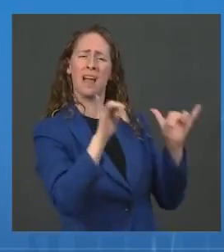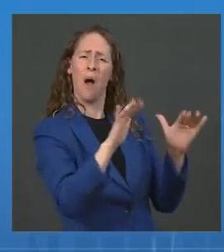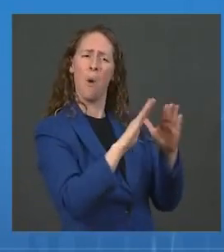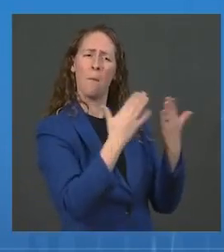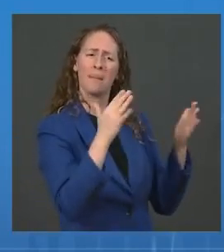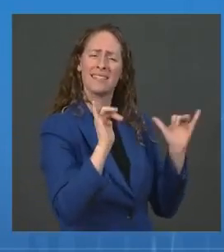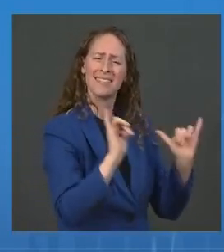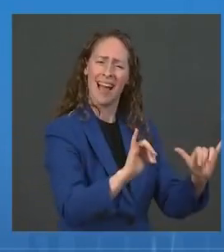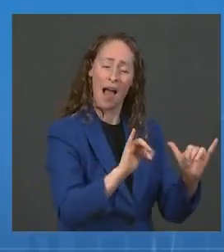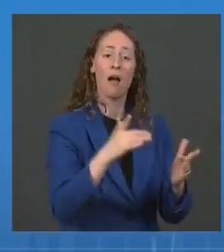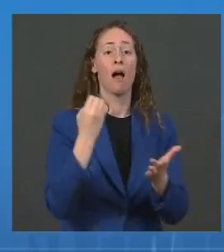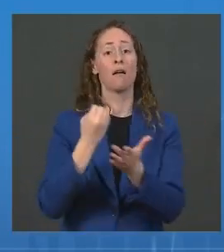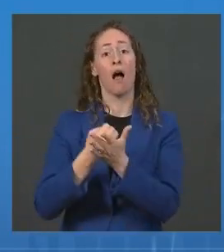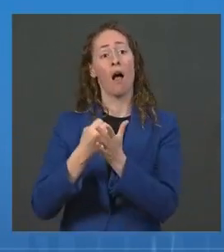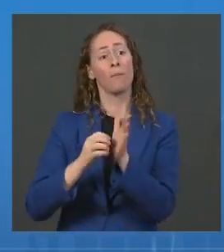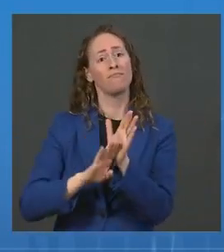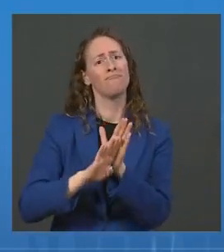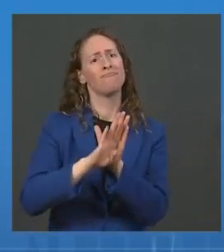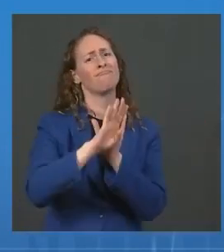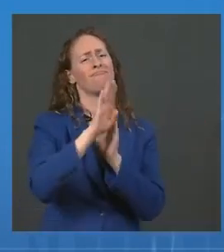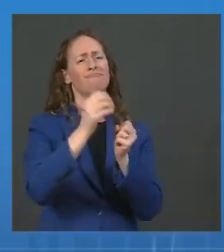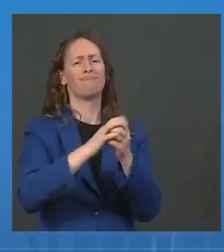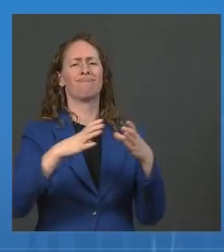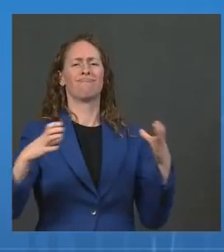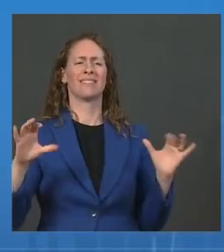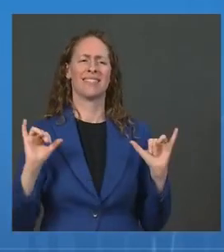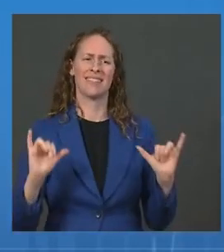and decreasing hospitalizations and deaths.